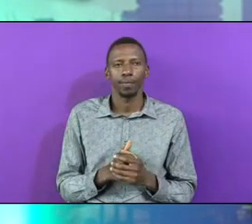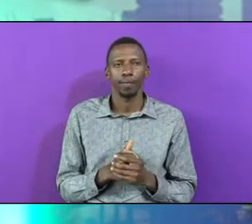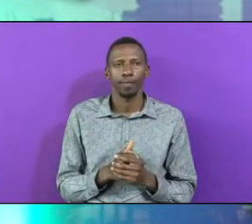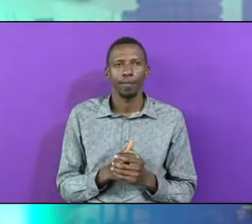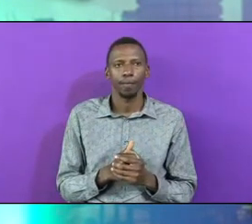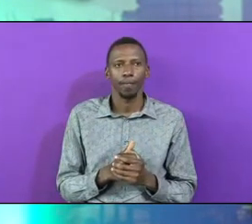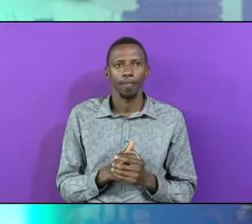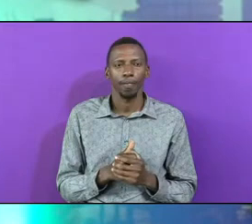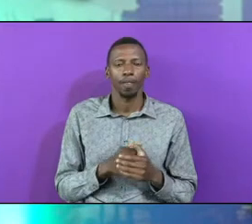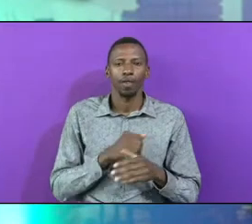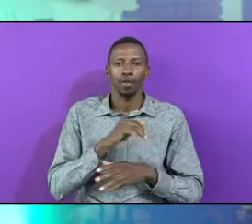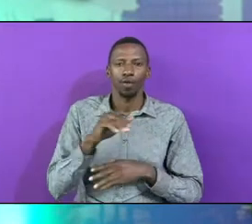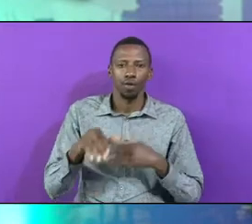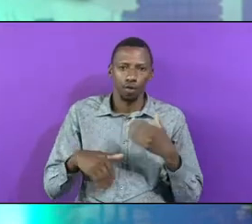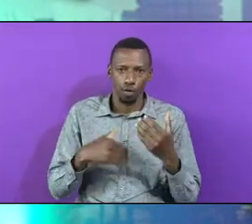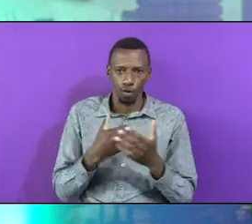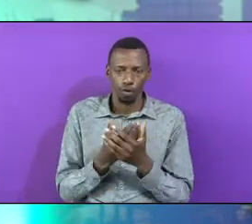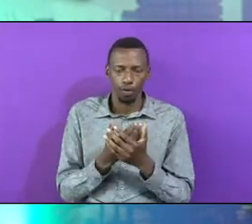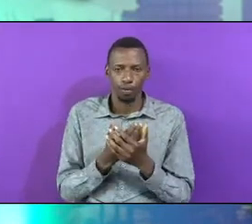All